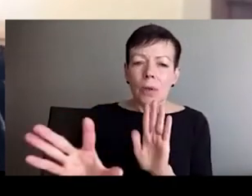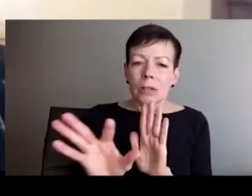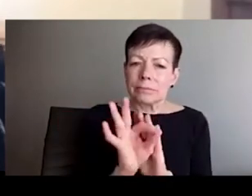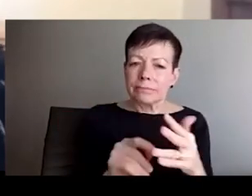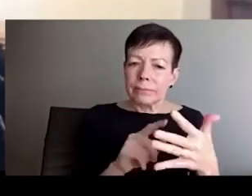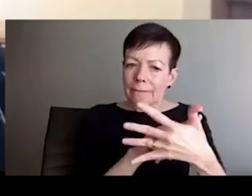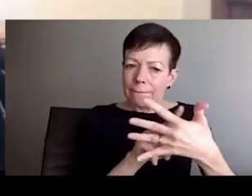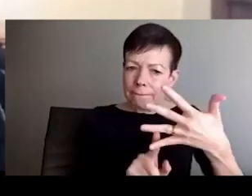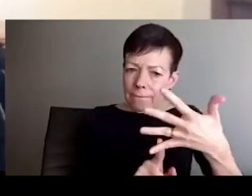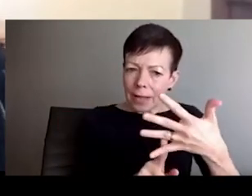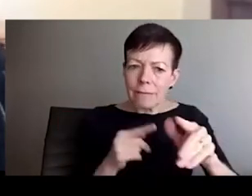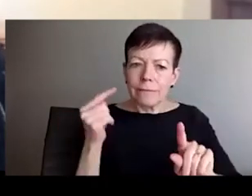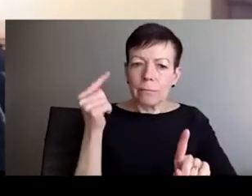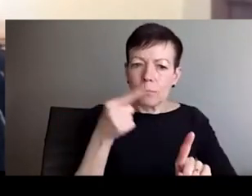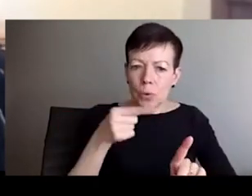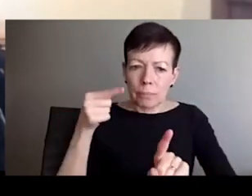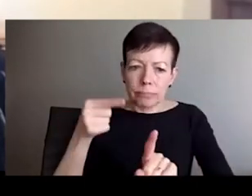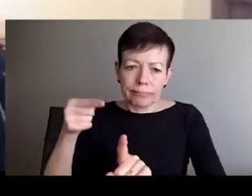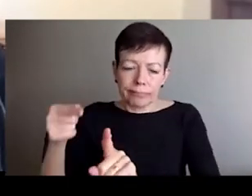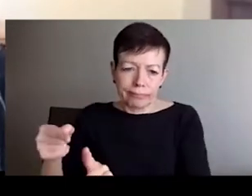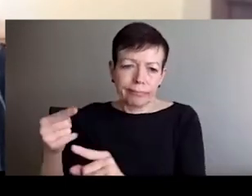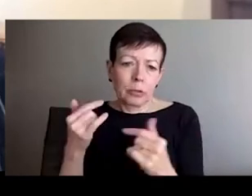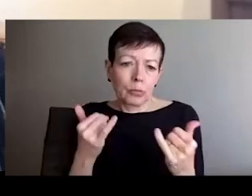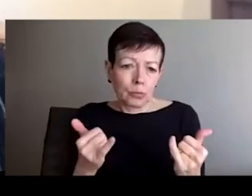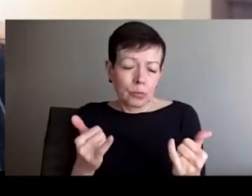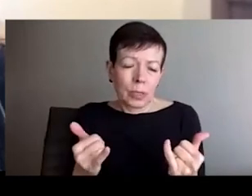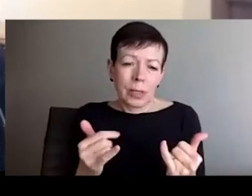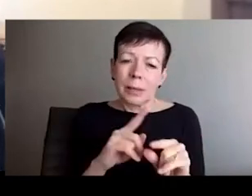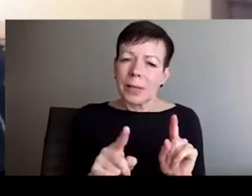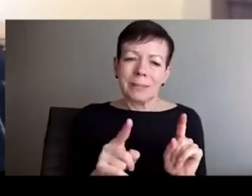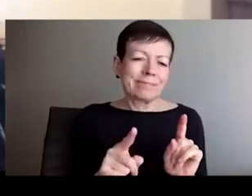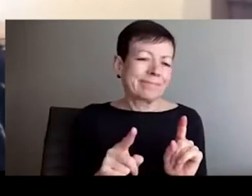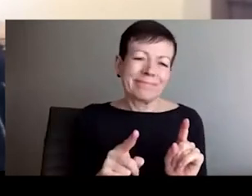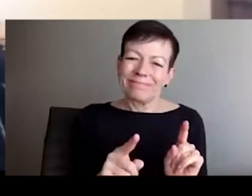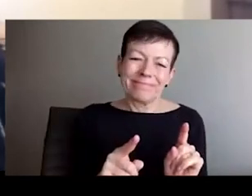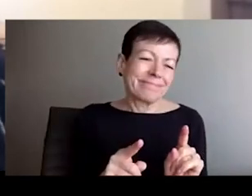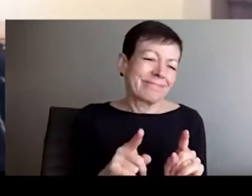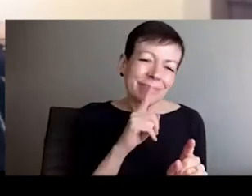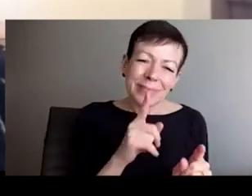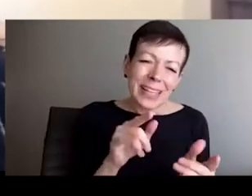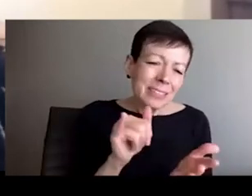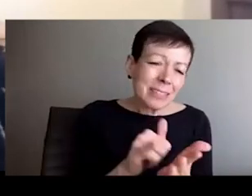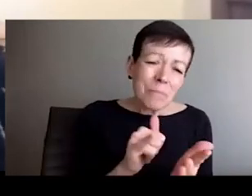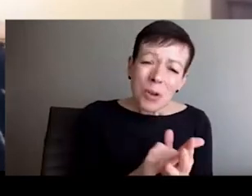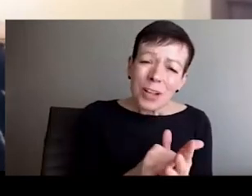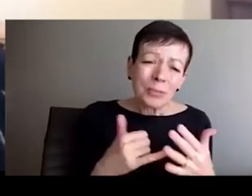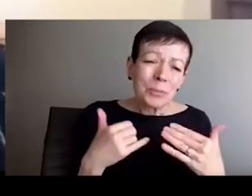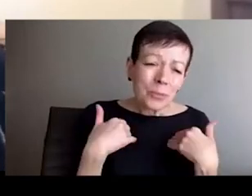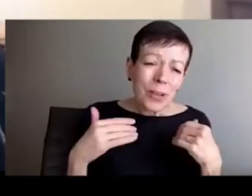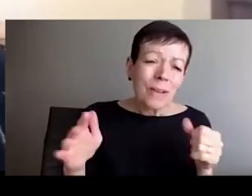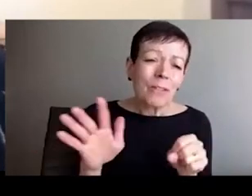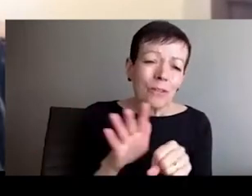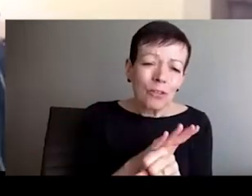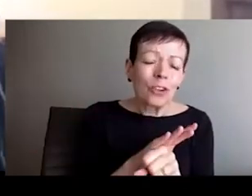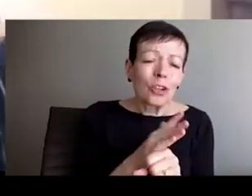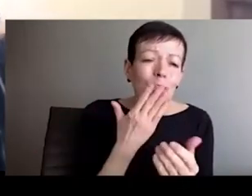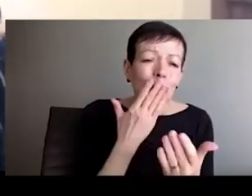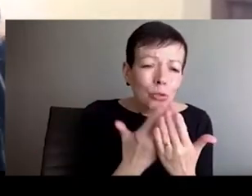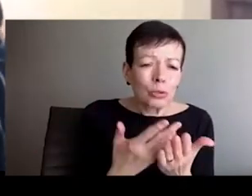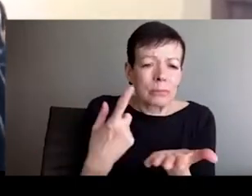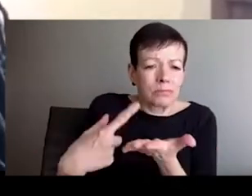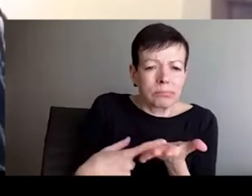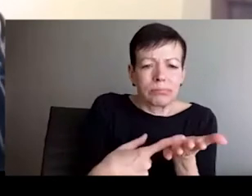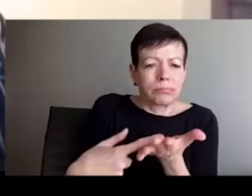the region known as Eastern Europe, as conceived and interpreted in many ways. And in particular, I look at